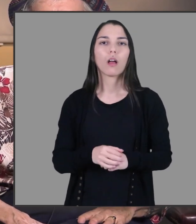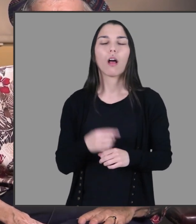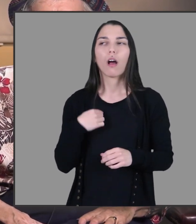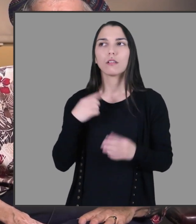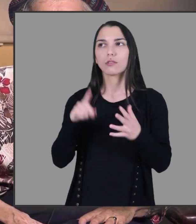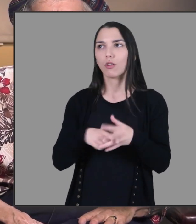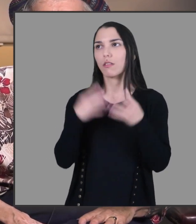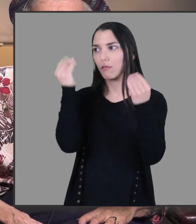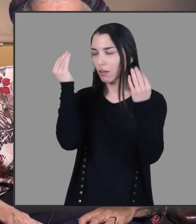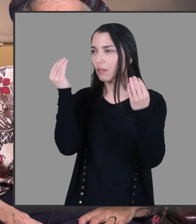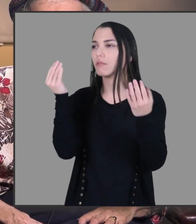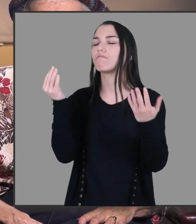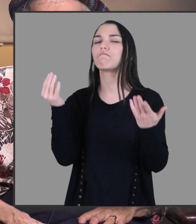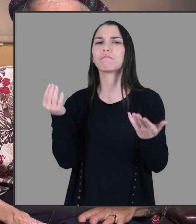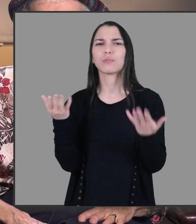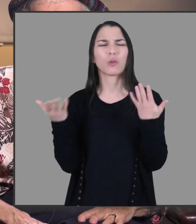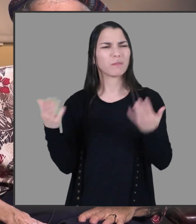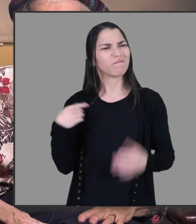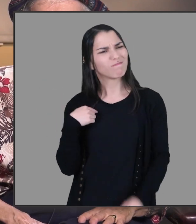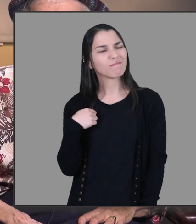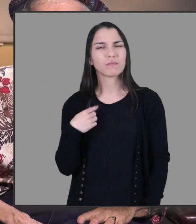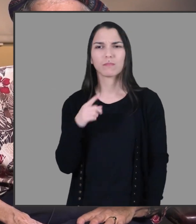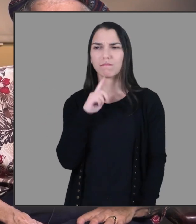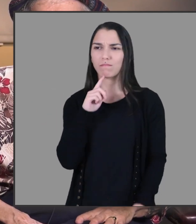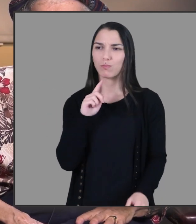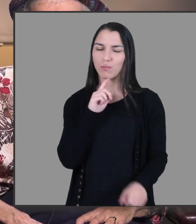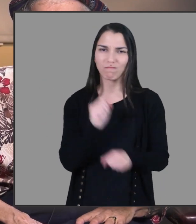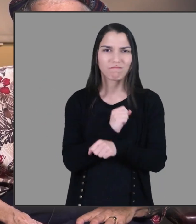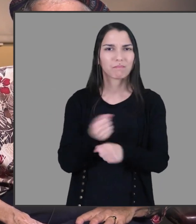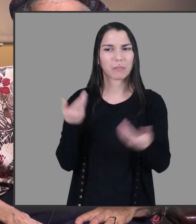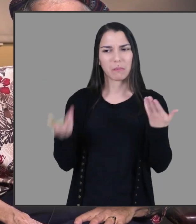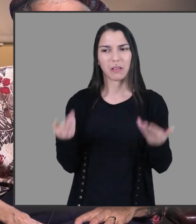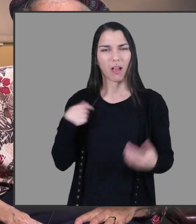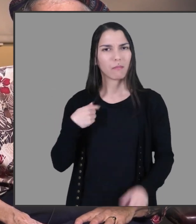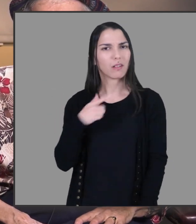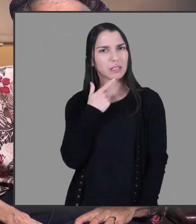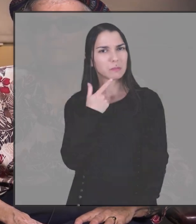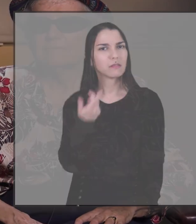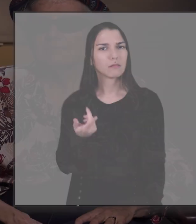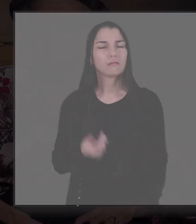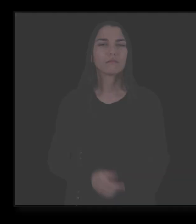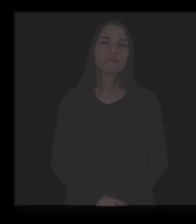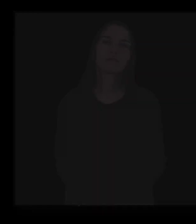And that I started to think, well, gee, is it possible? Maybe I'm a lesbian, so.